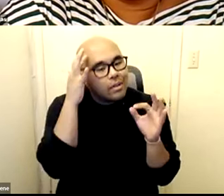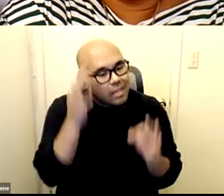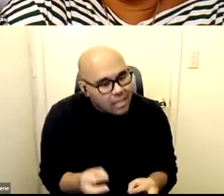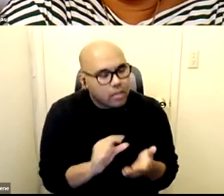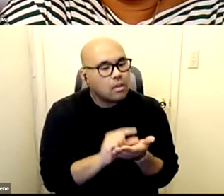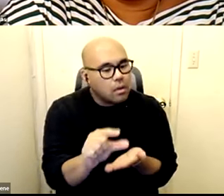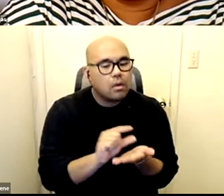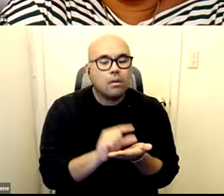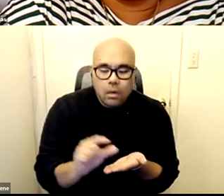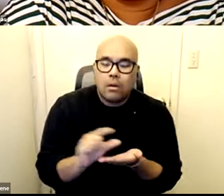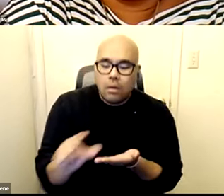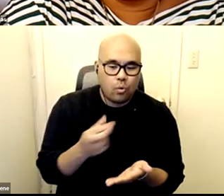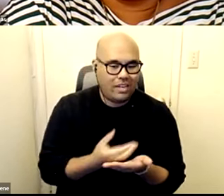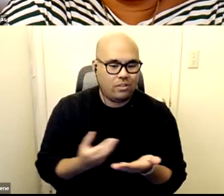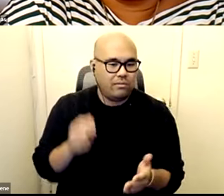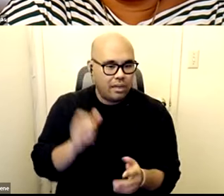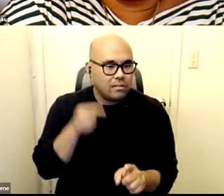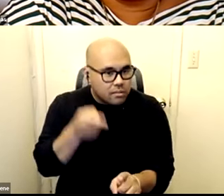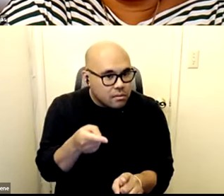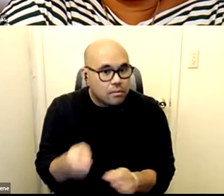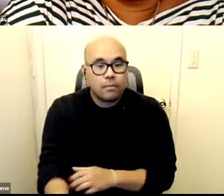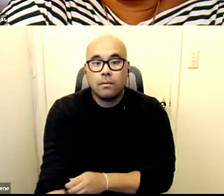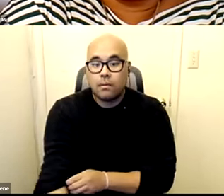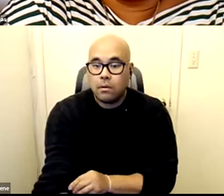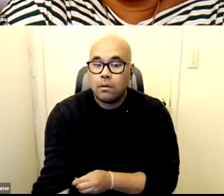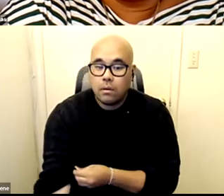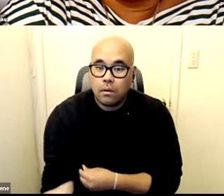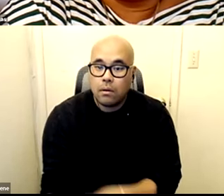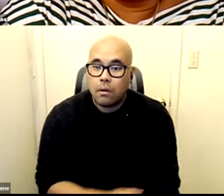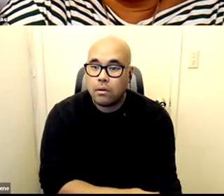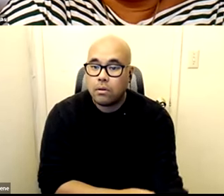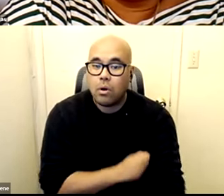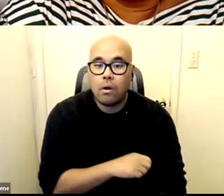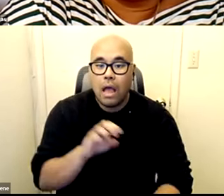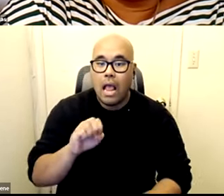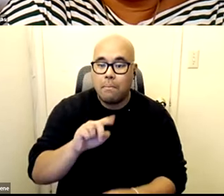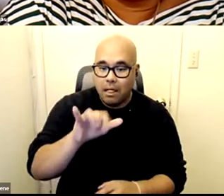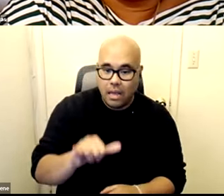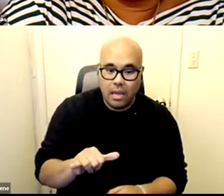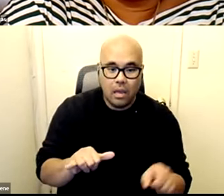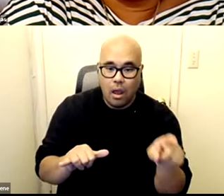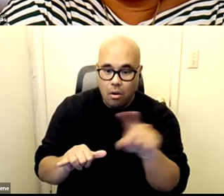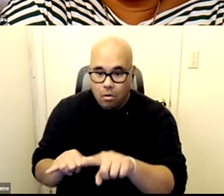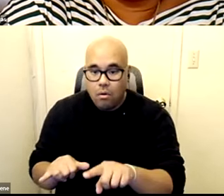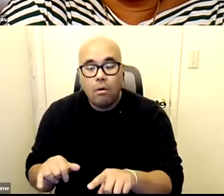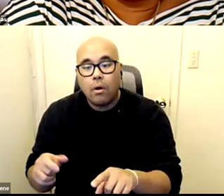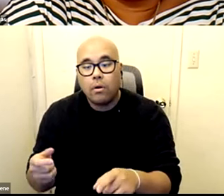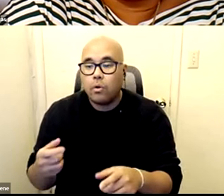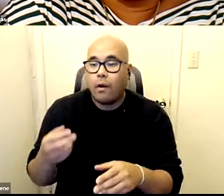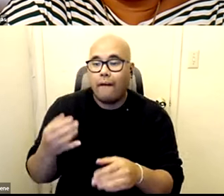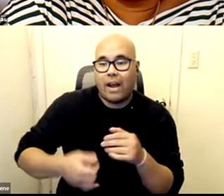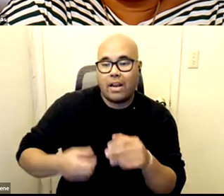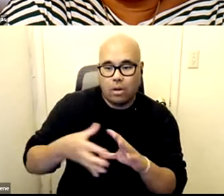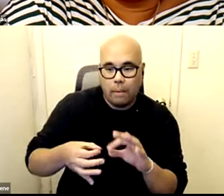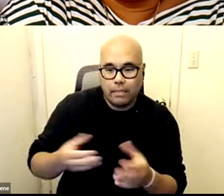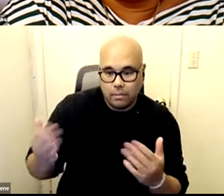kim emily i think i just want to bring you all in for your final comments as well because i think you know what what i what i appreciate what i'm taking away from this